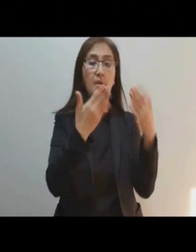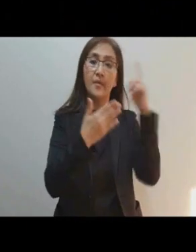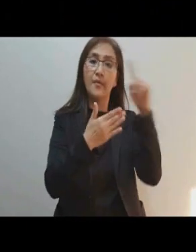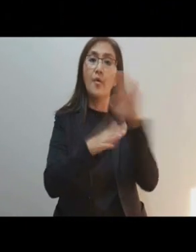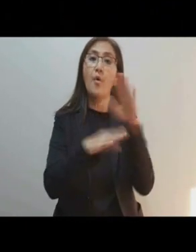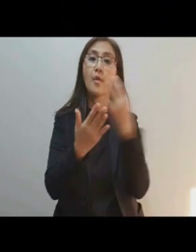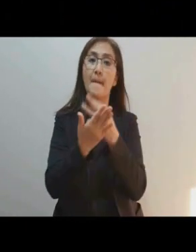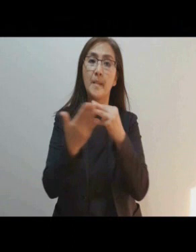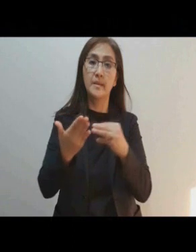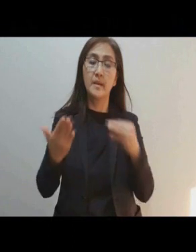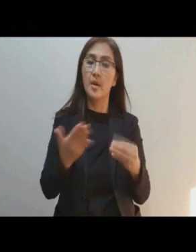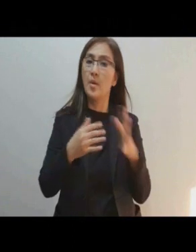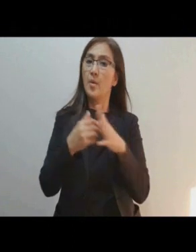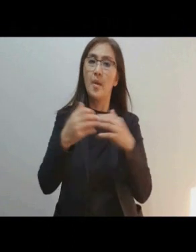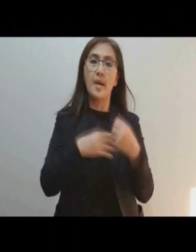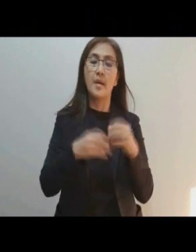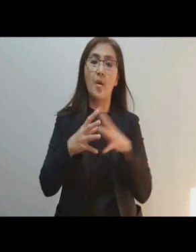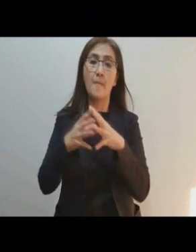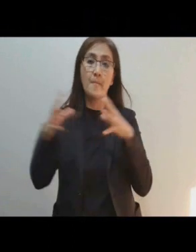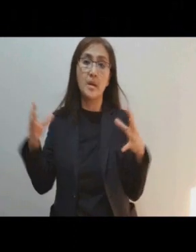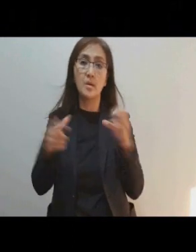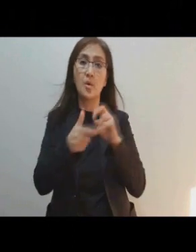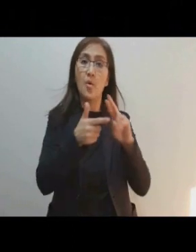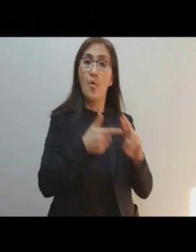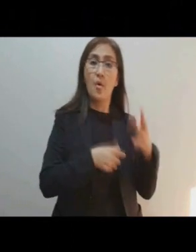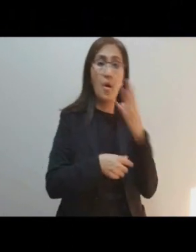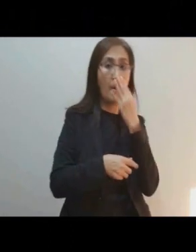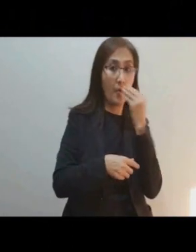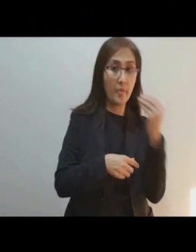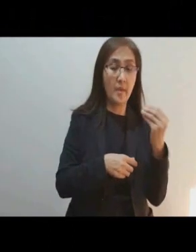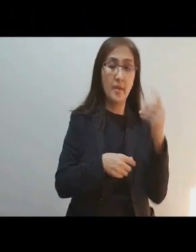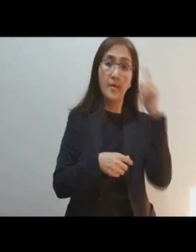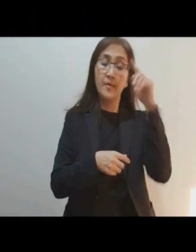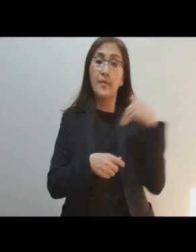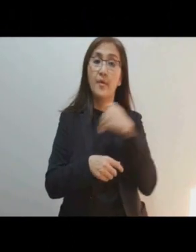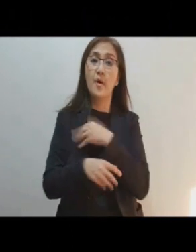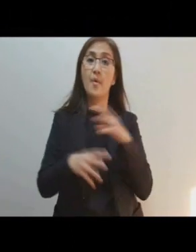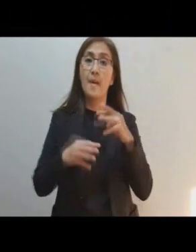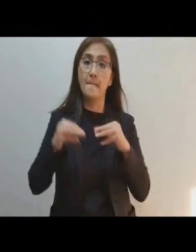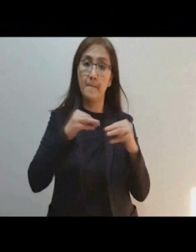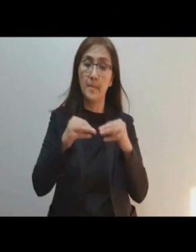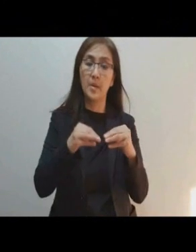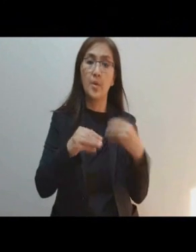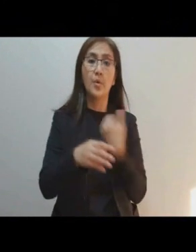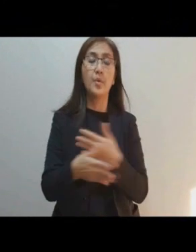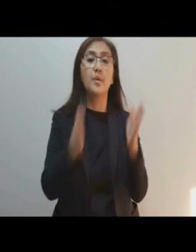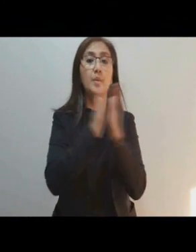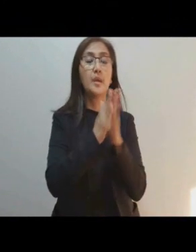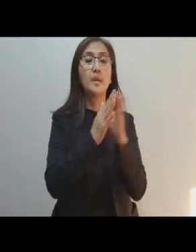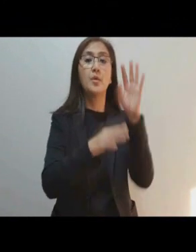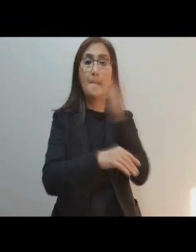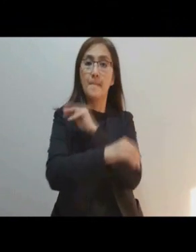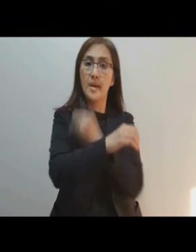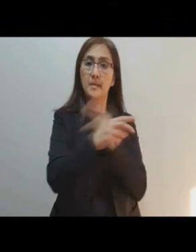for the material blessings no matter how abundant or scarce they are For our stewardship We pray in